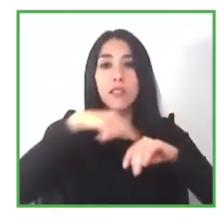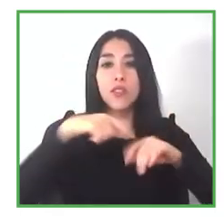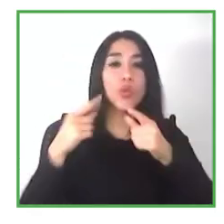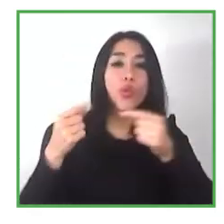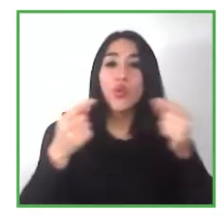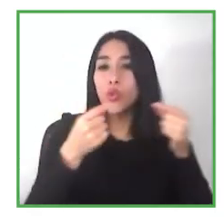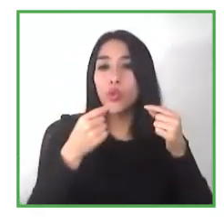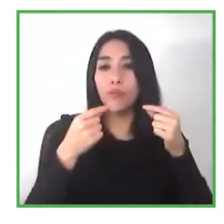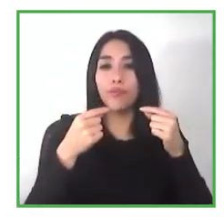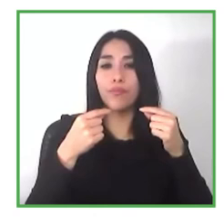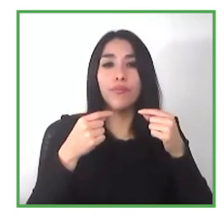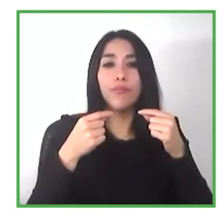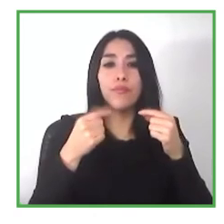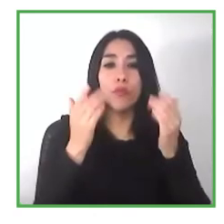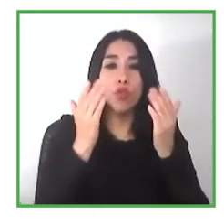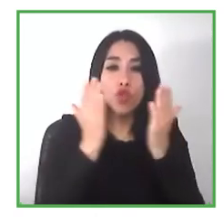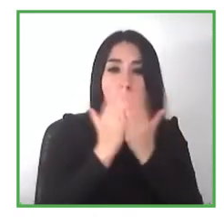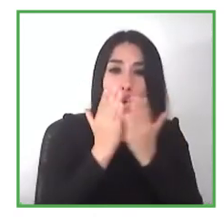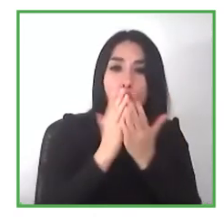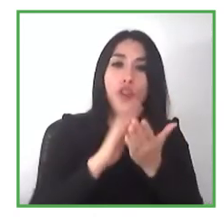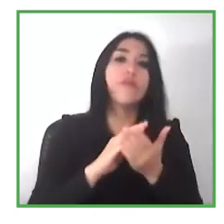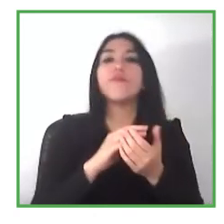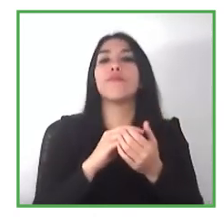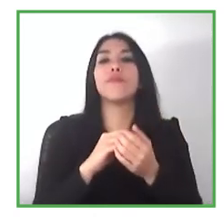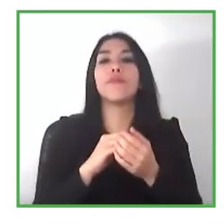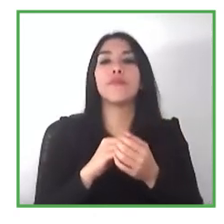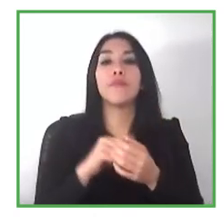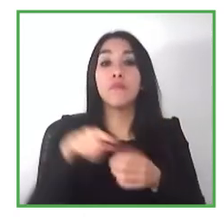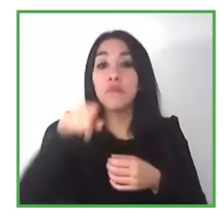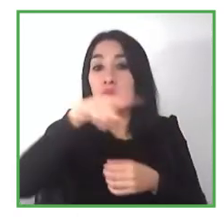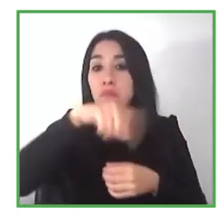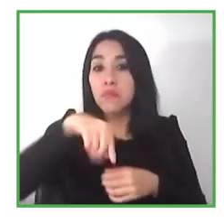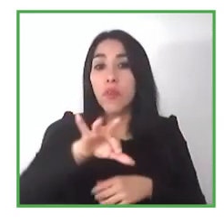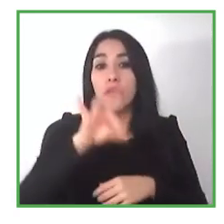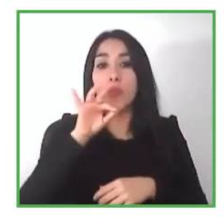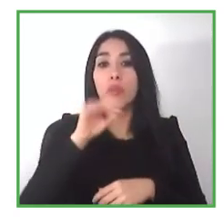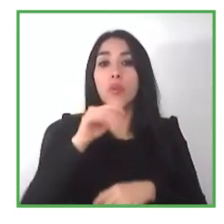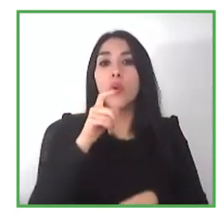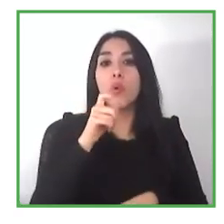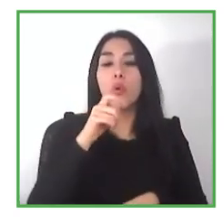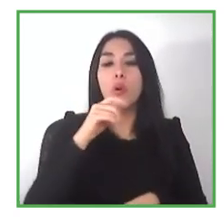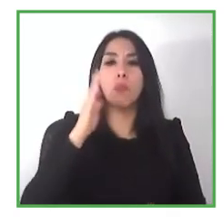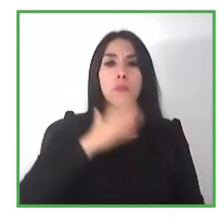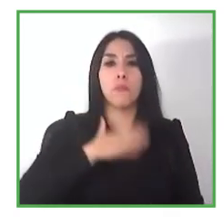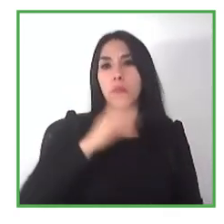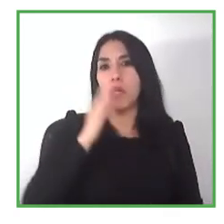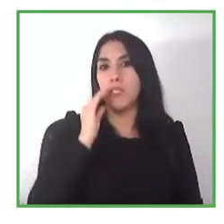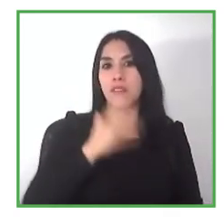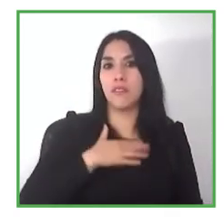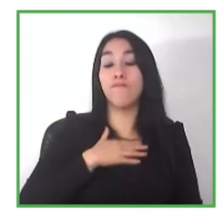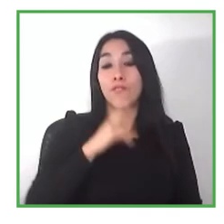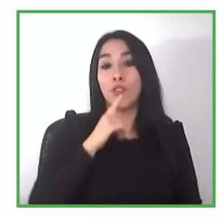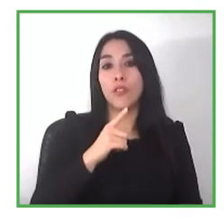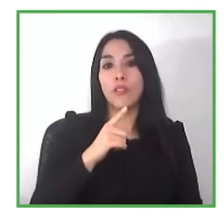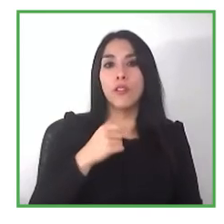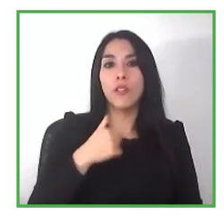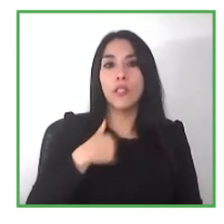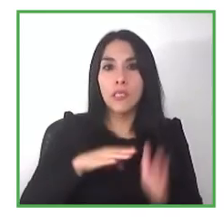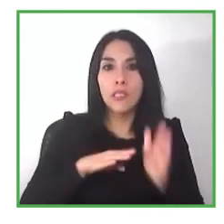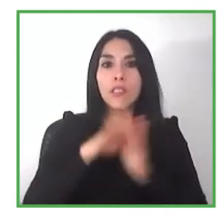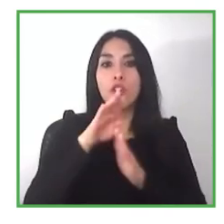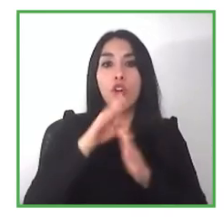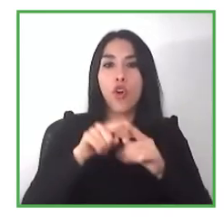have we develop reports uh um against their performance um and then we have what we call